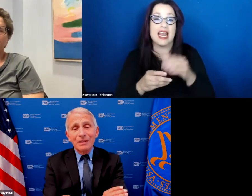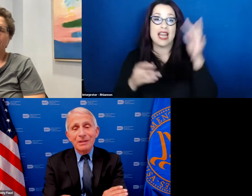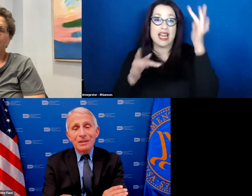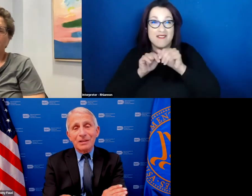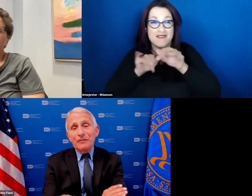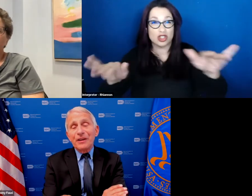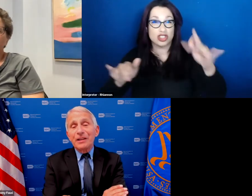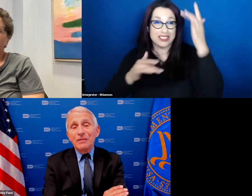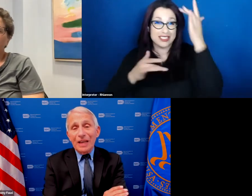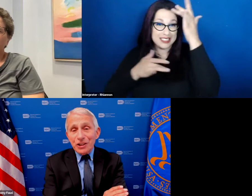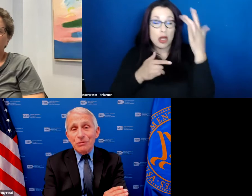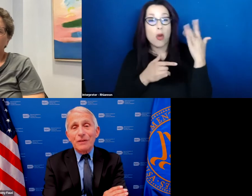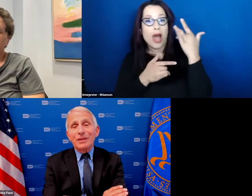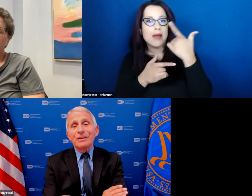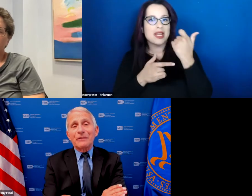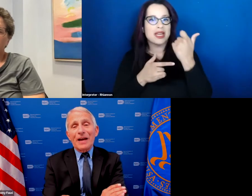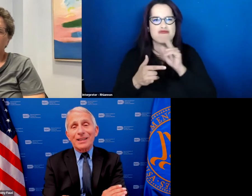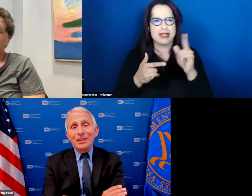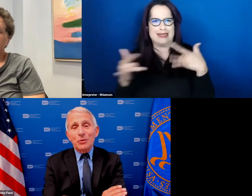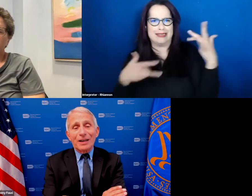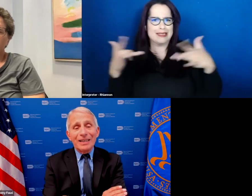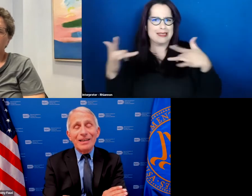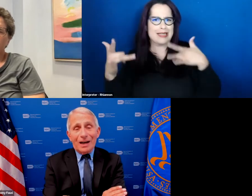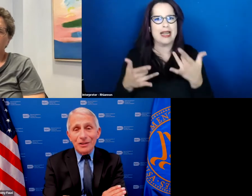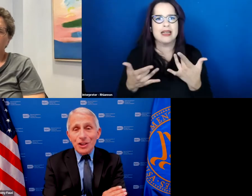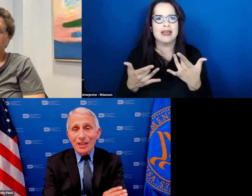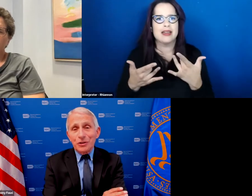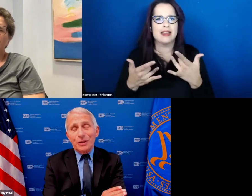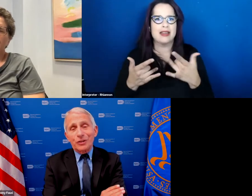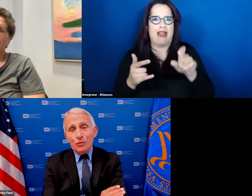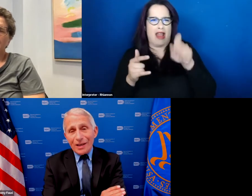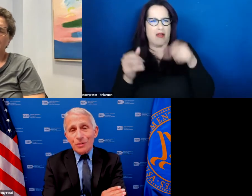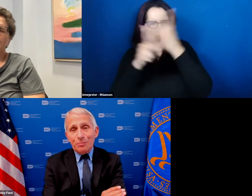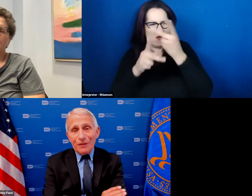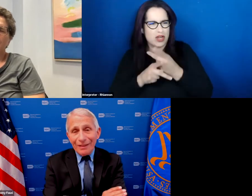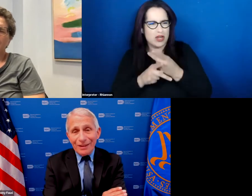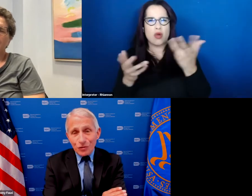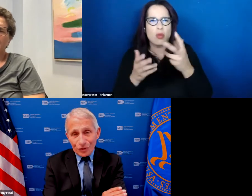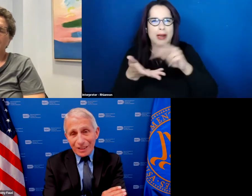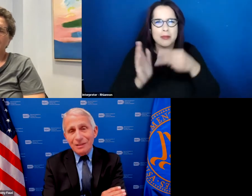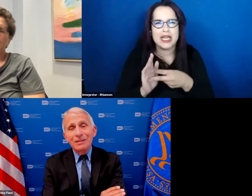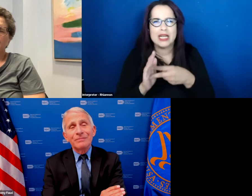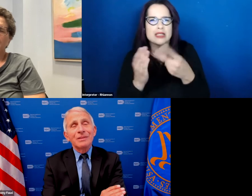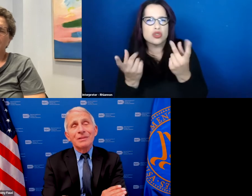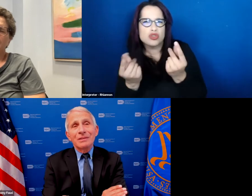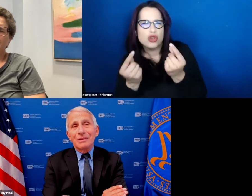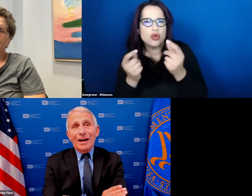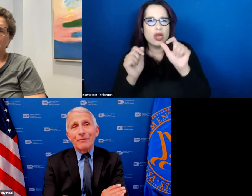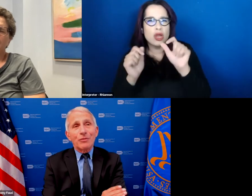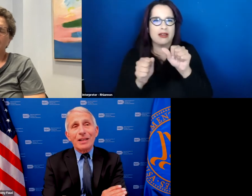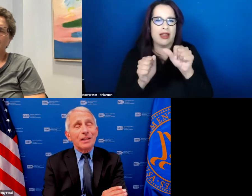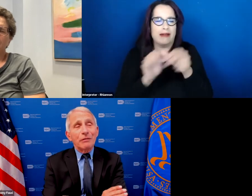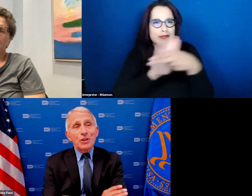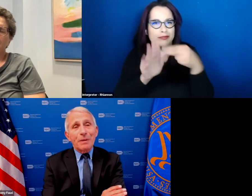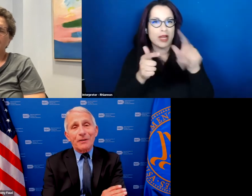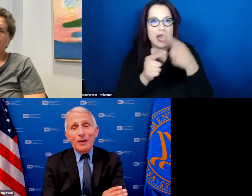the definitive nature of it the fact that you had an etiology that you could address prevent and treat i